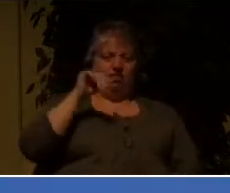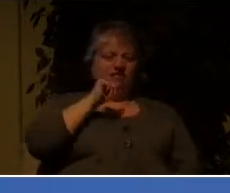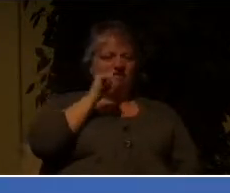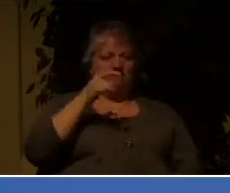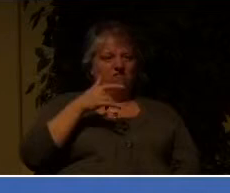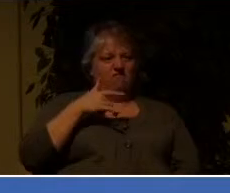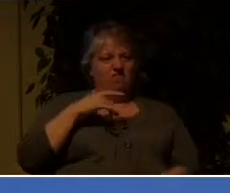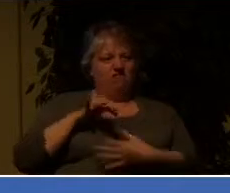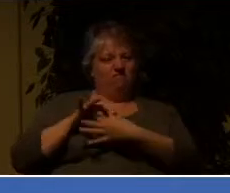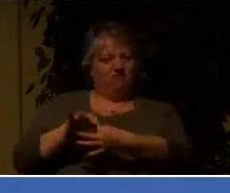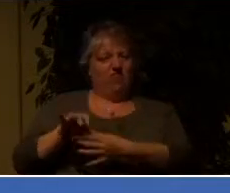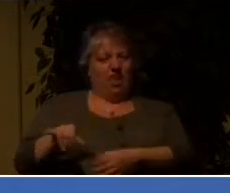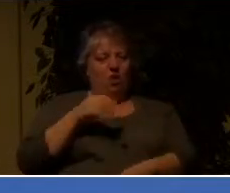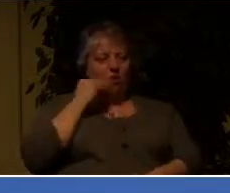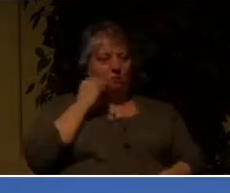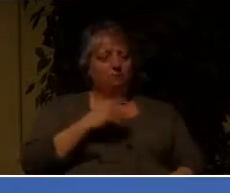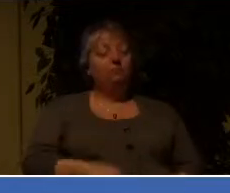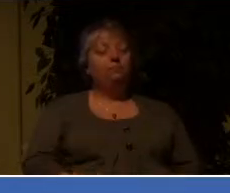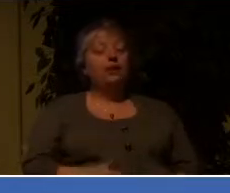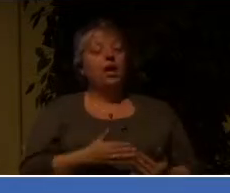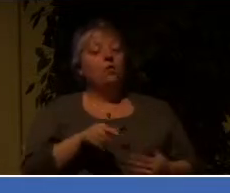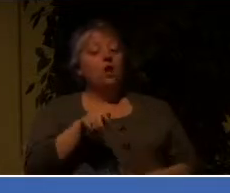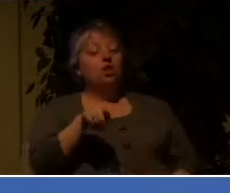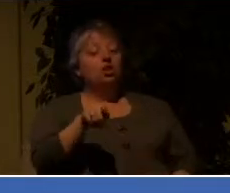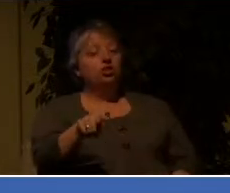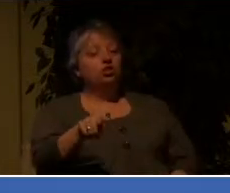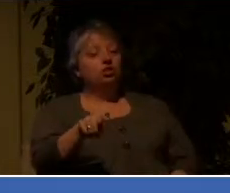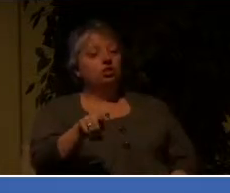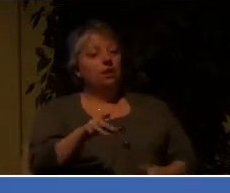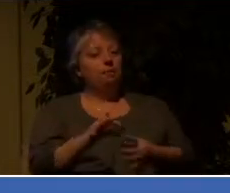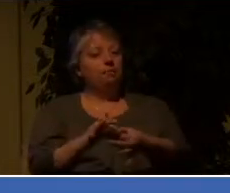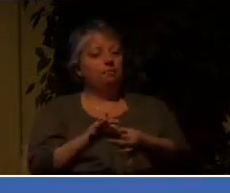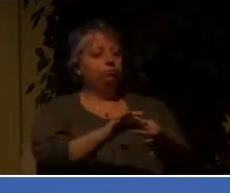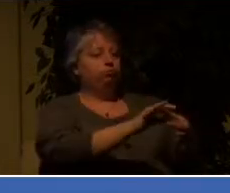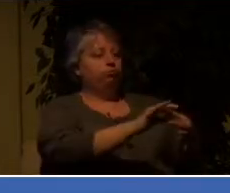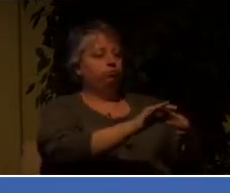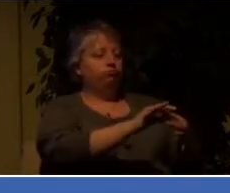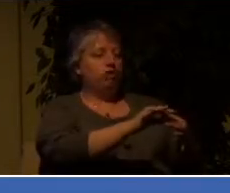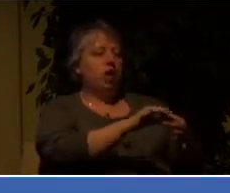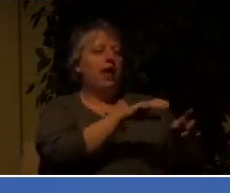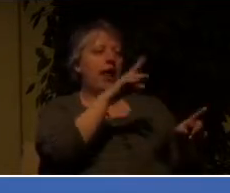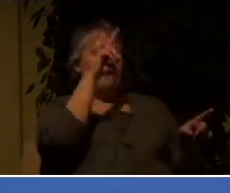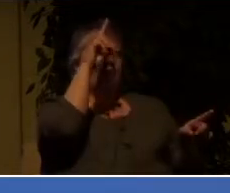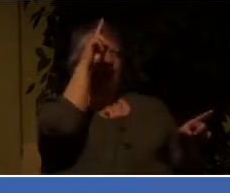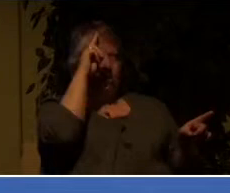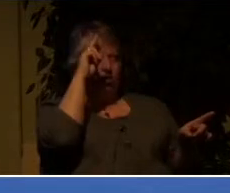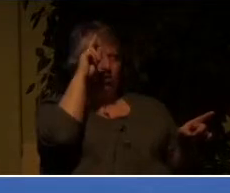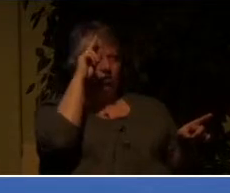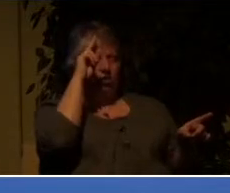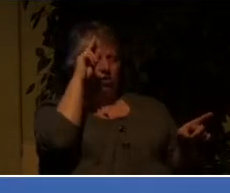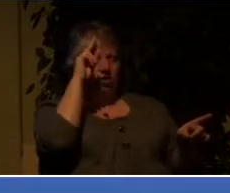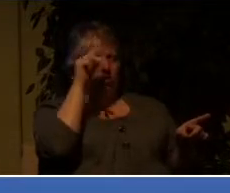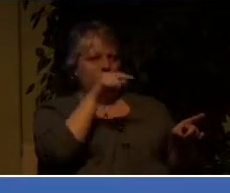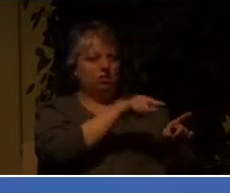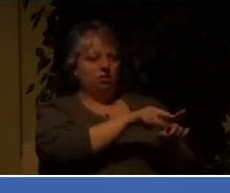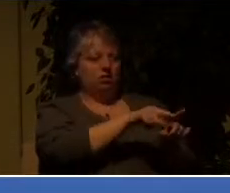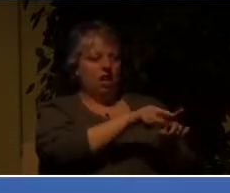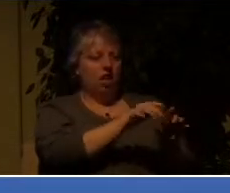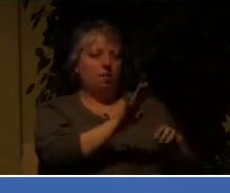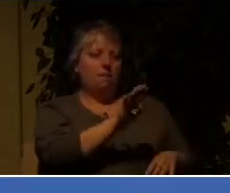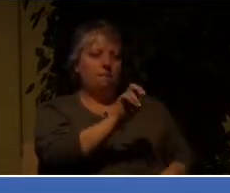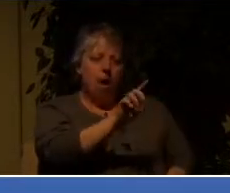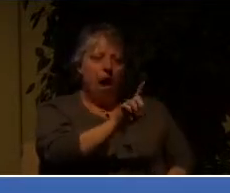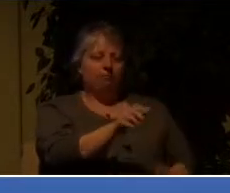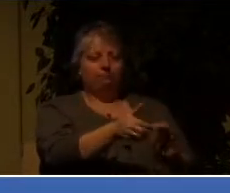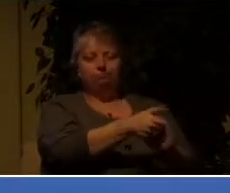And had bonded with another relative in the family, I believe it was an uncle. And then that uncle died. So you